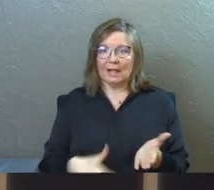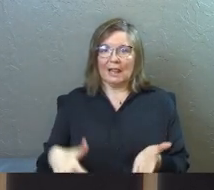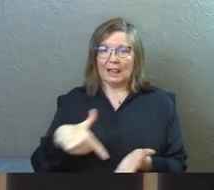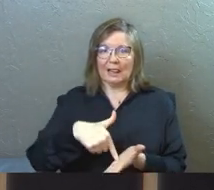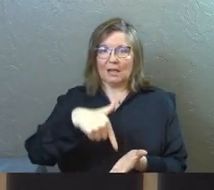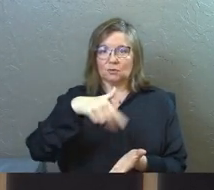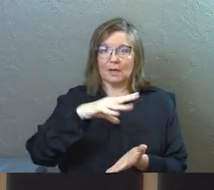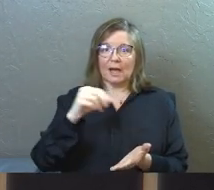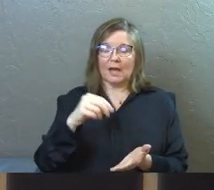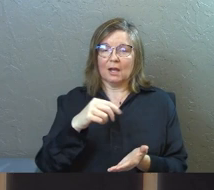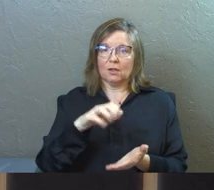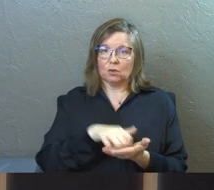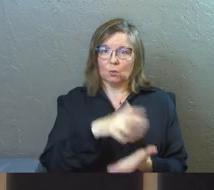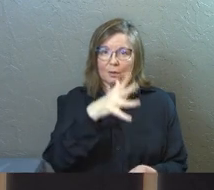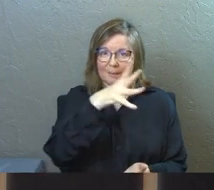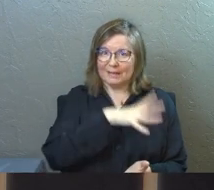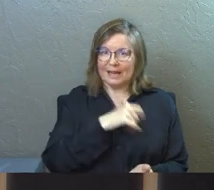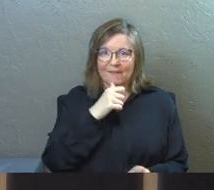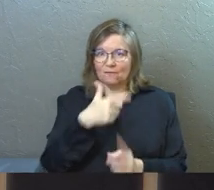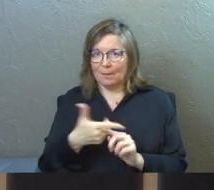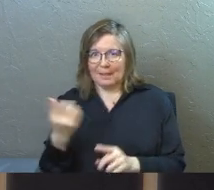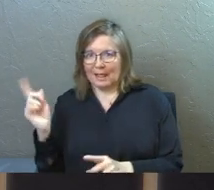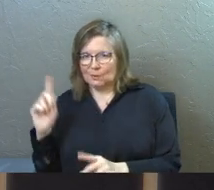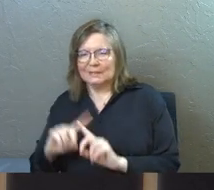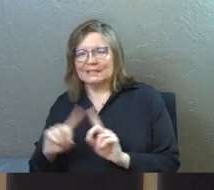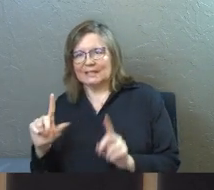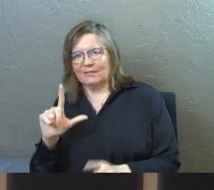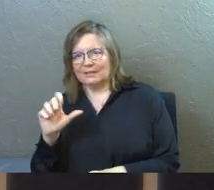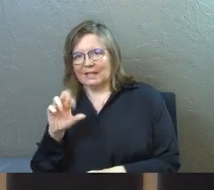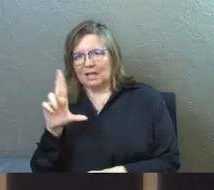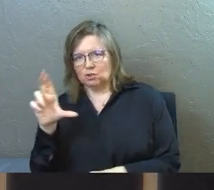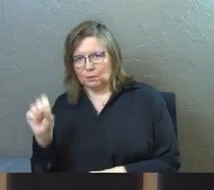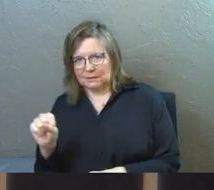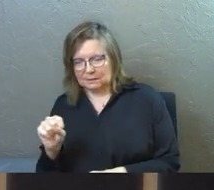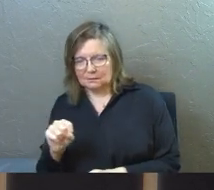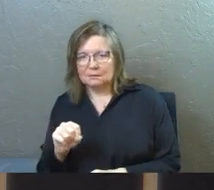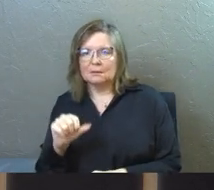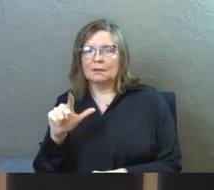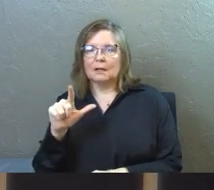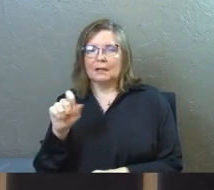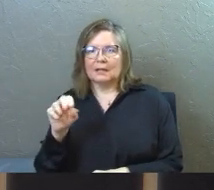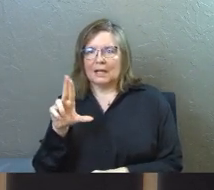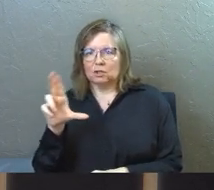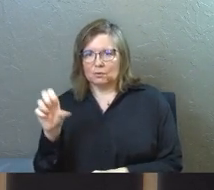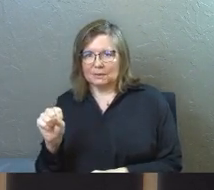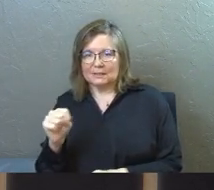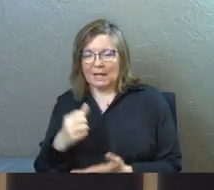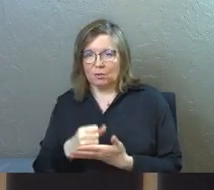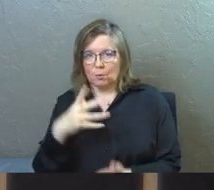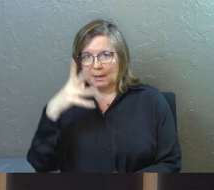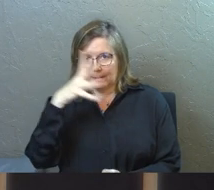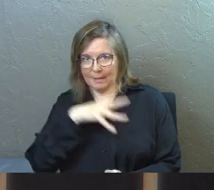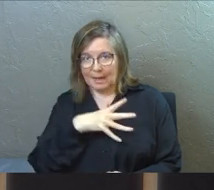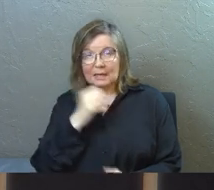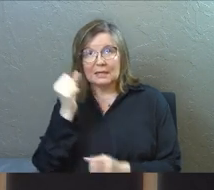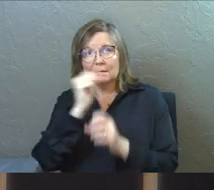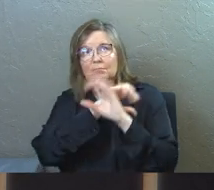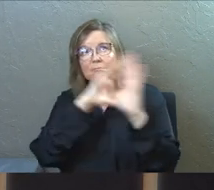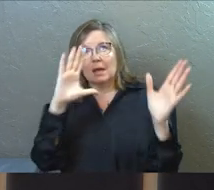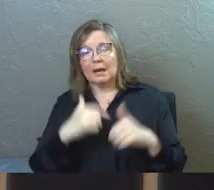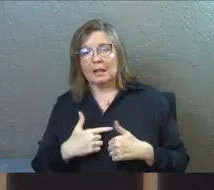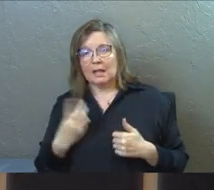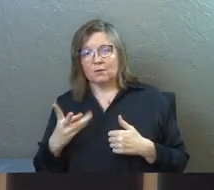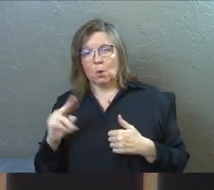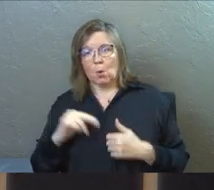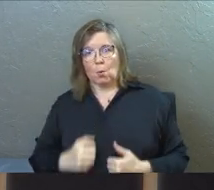man. Not the Lazarus from last week. It's a different Lazarus. Lazarus and the rich man. And he imagines the rich man has lived his own